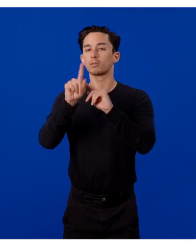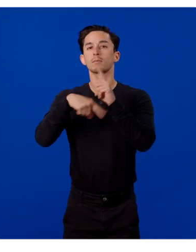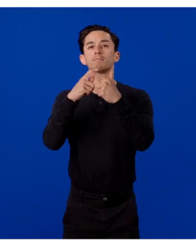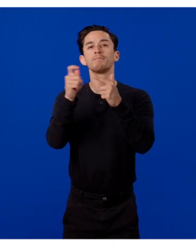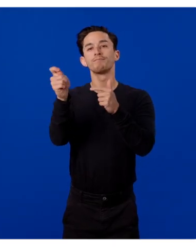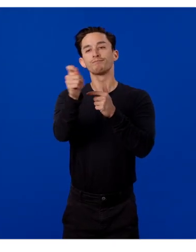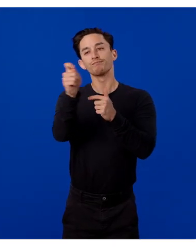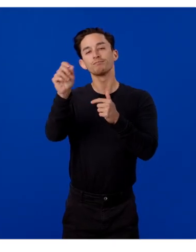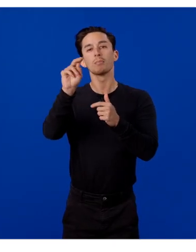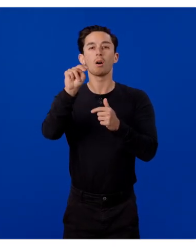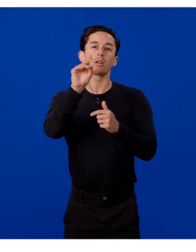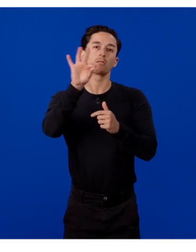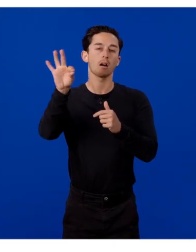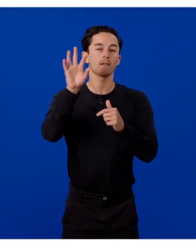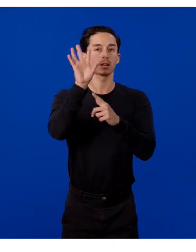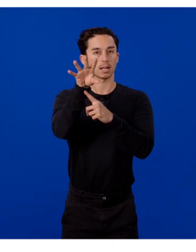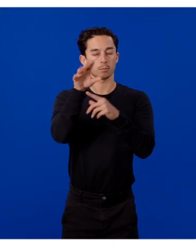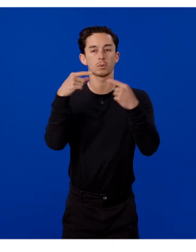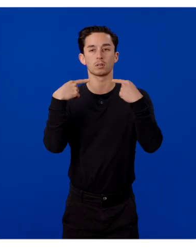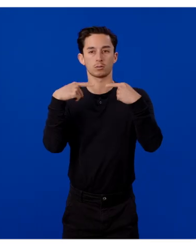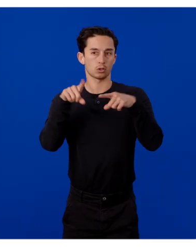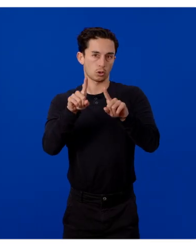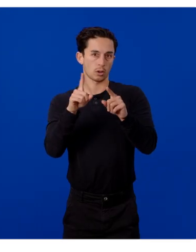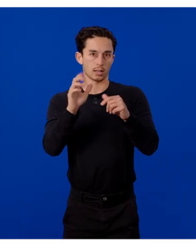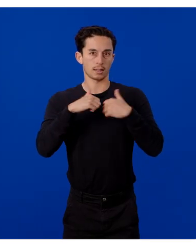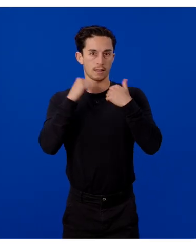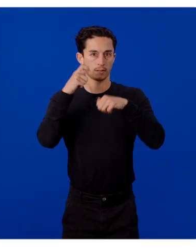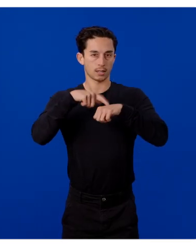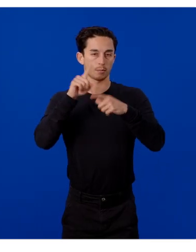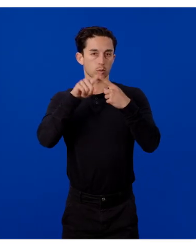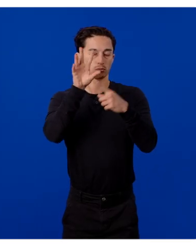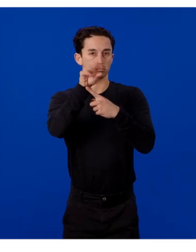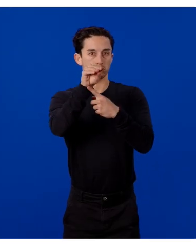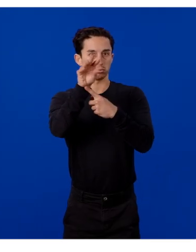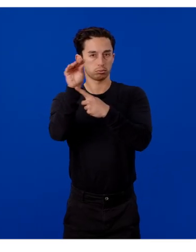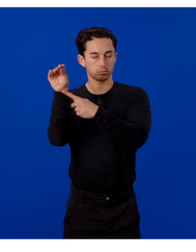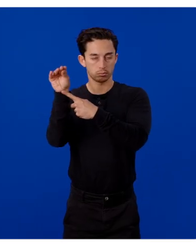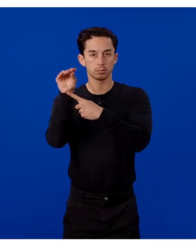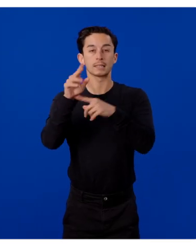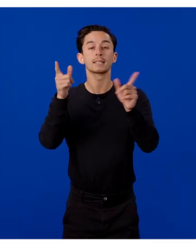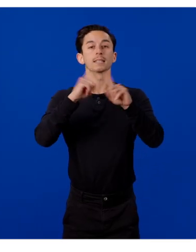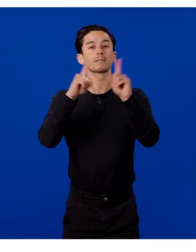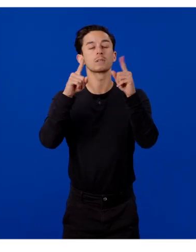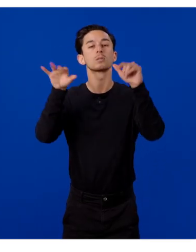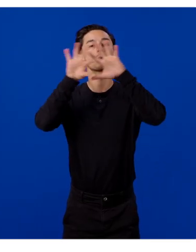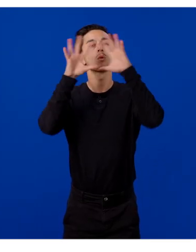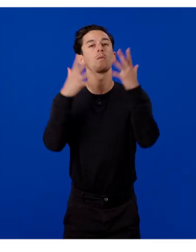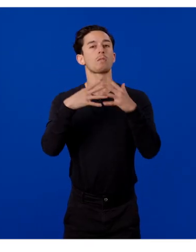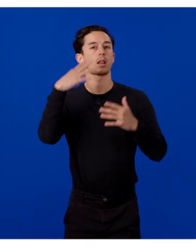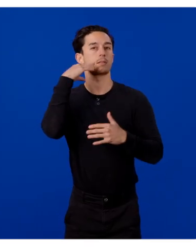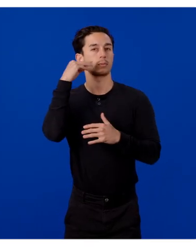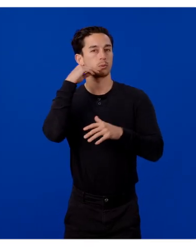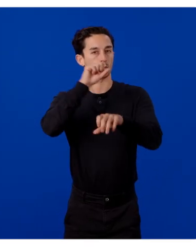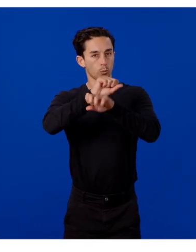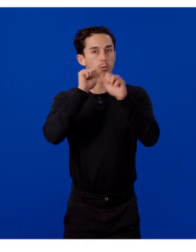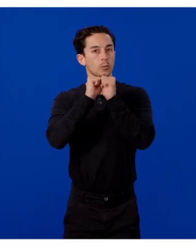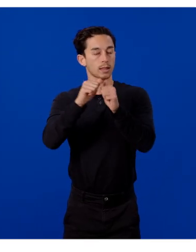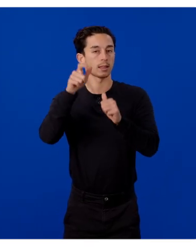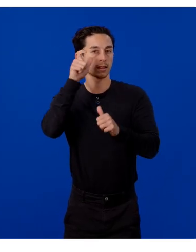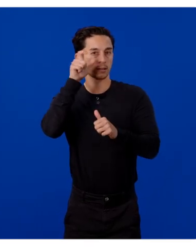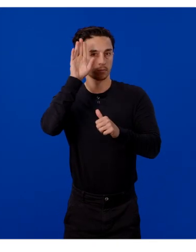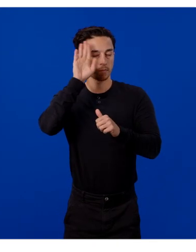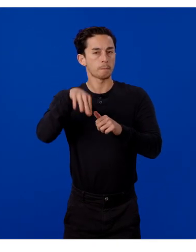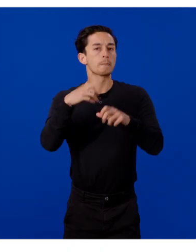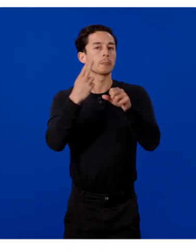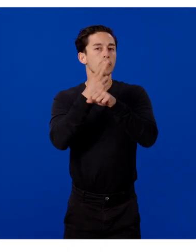camera as needed during its lifetime to capture images. The key difference is how you expect your overall experience to work with the glasses, knowing there are